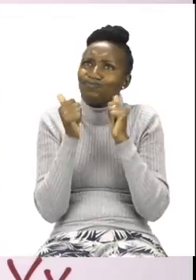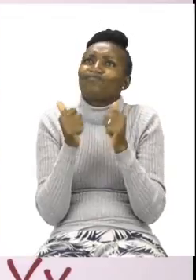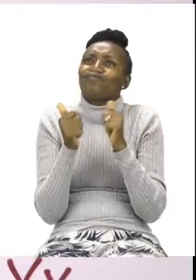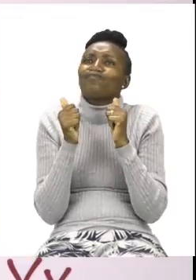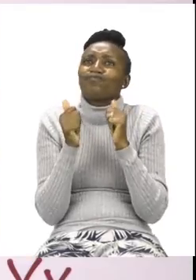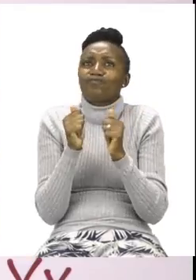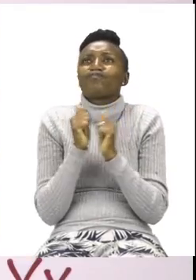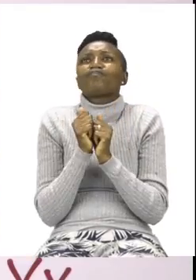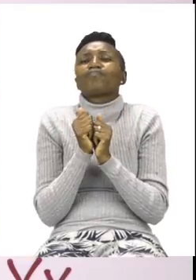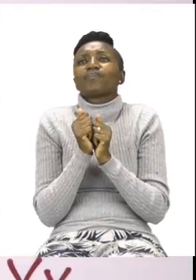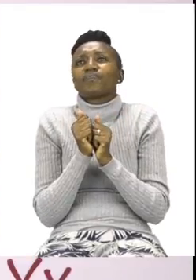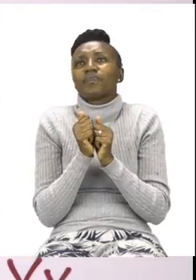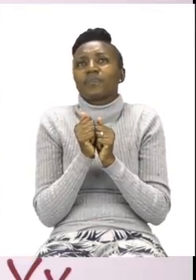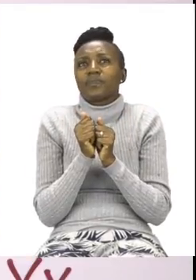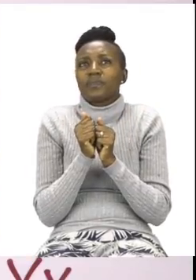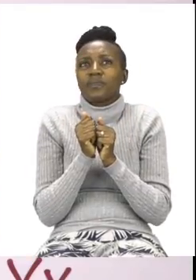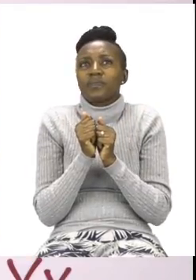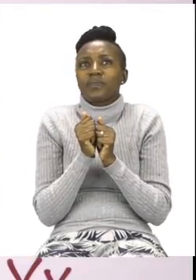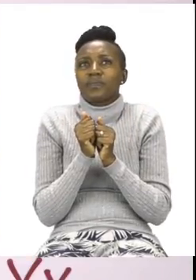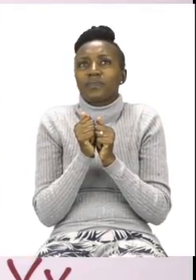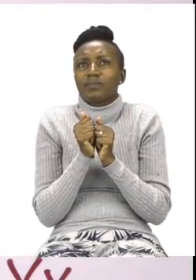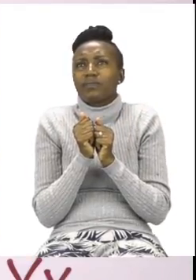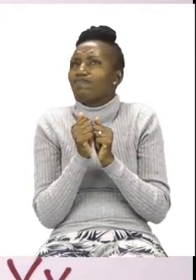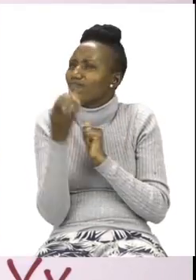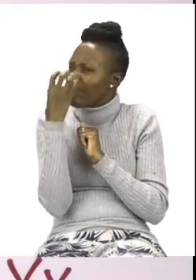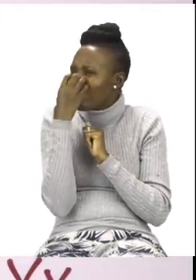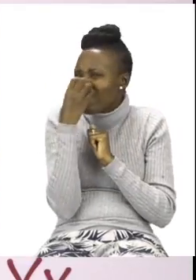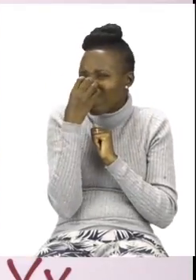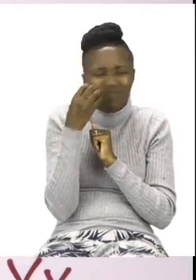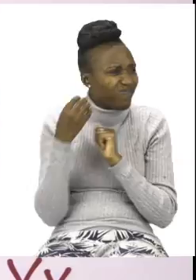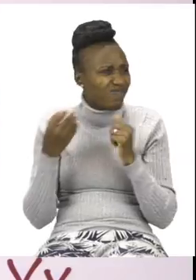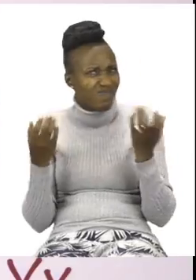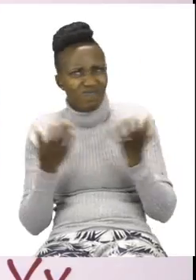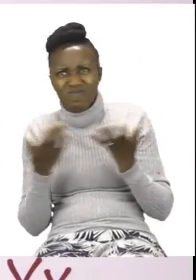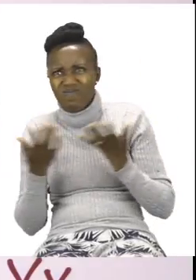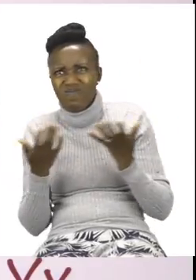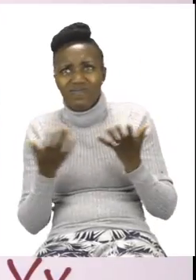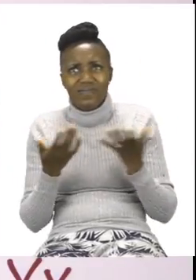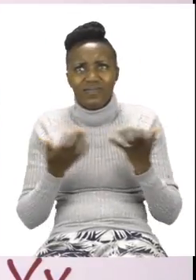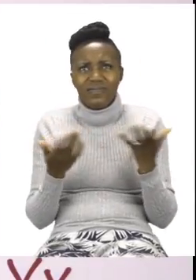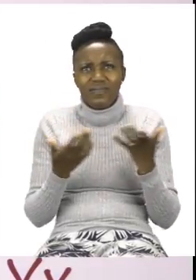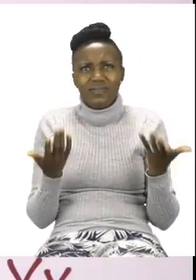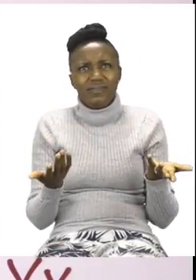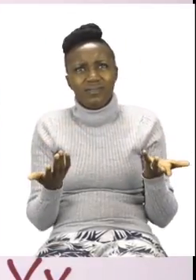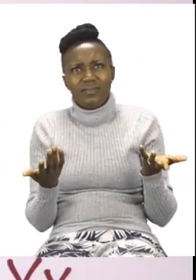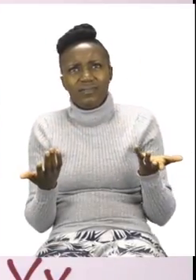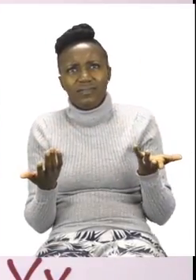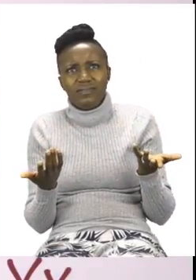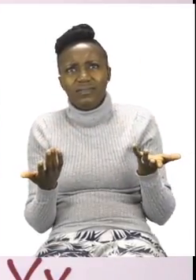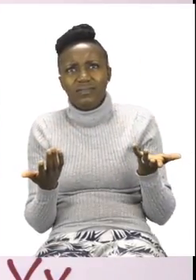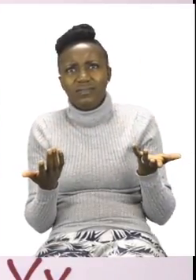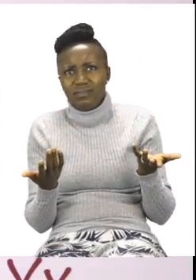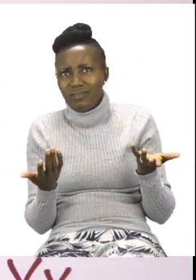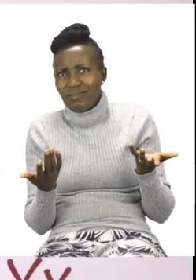anything else. I wonder, Zosie was supposed to meet me later by the jungle gym. But I think